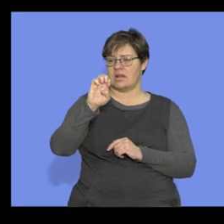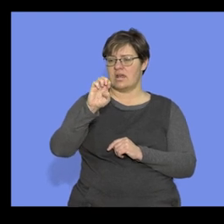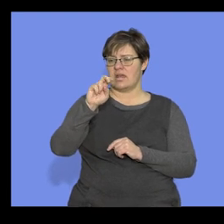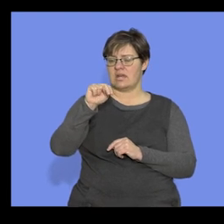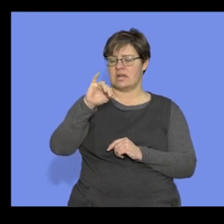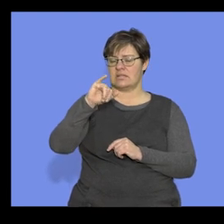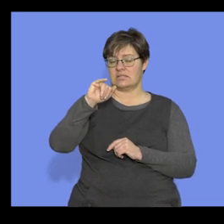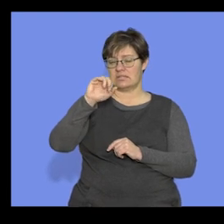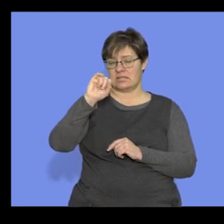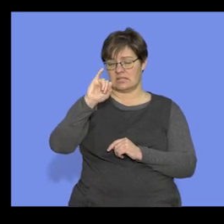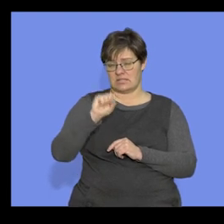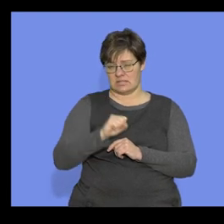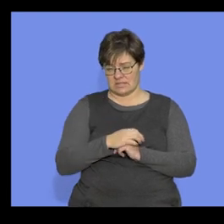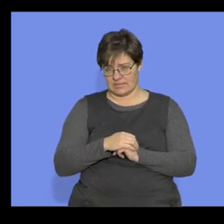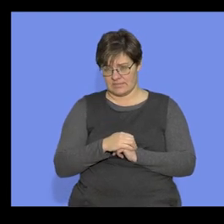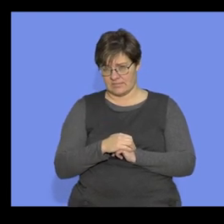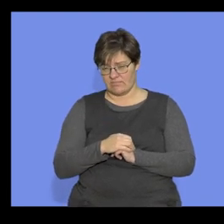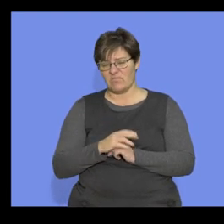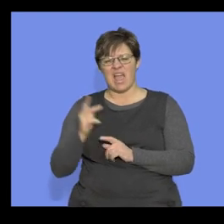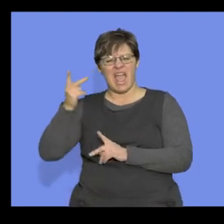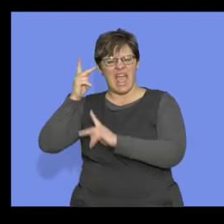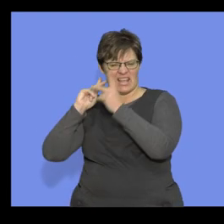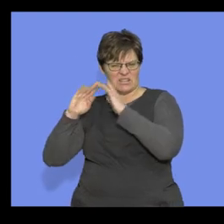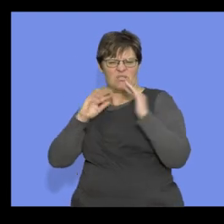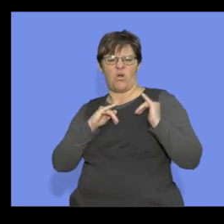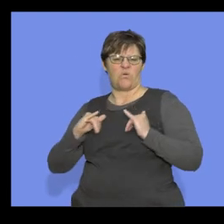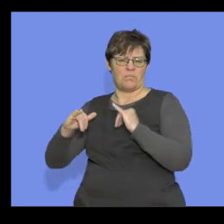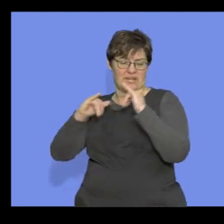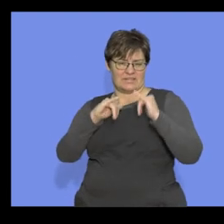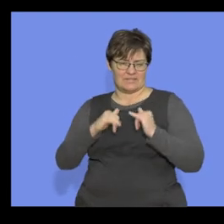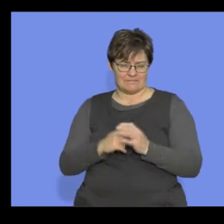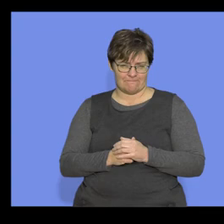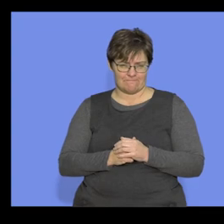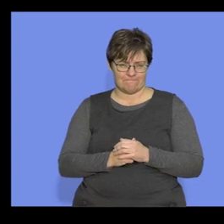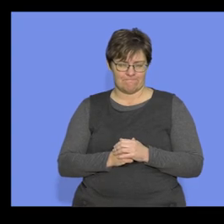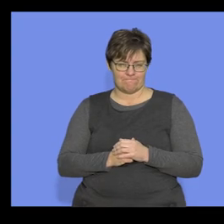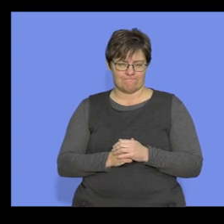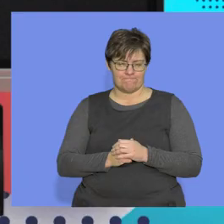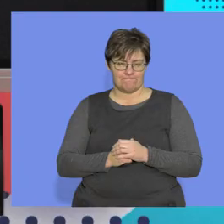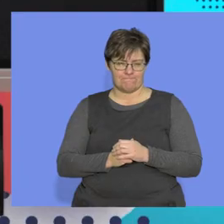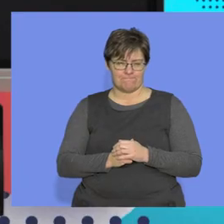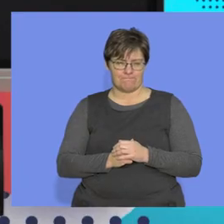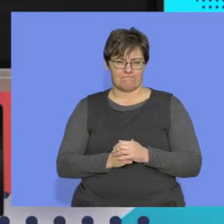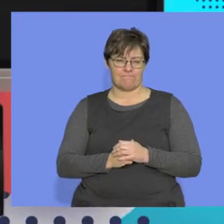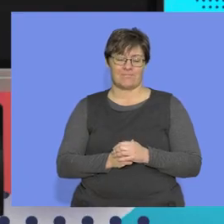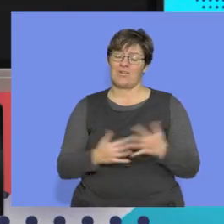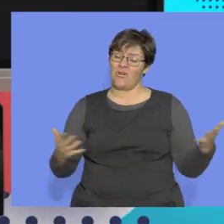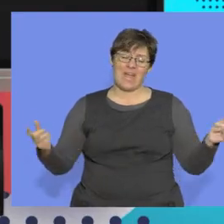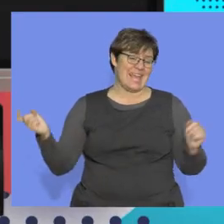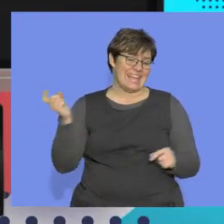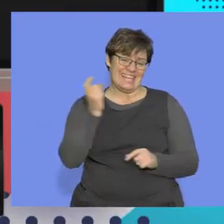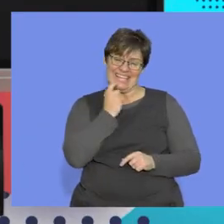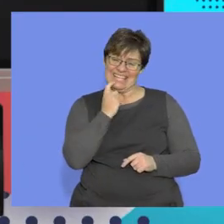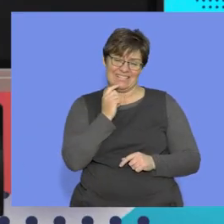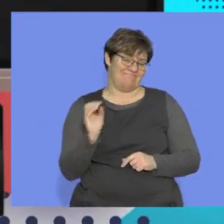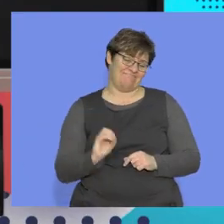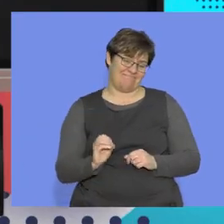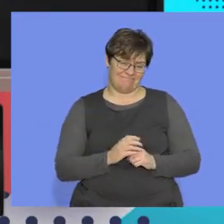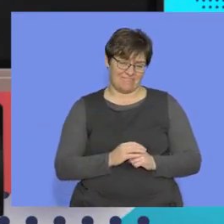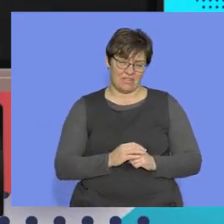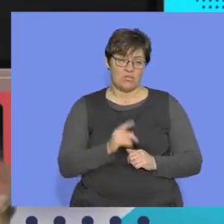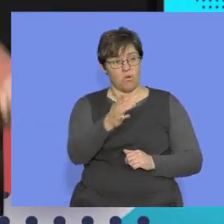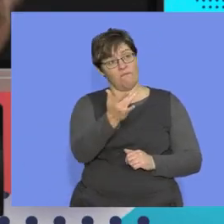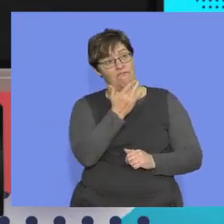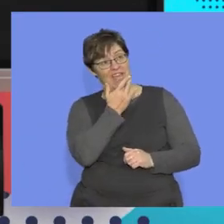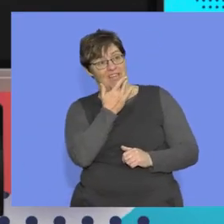Rensis, the most common right ancestor they're going to be there. Okay guys, not an easy